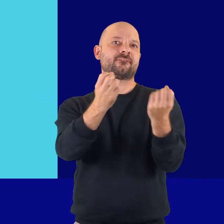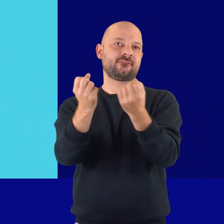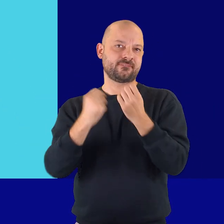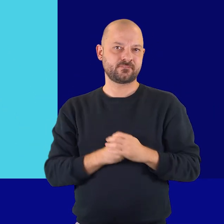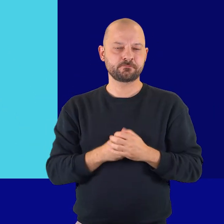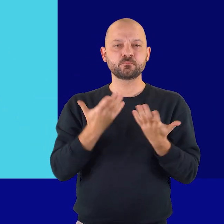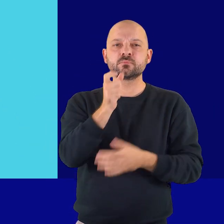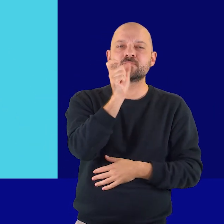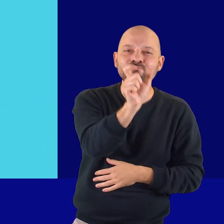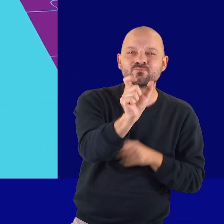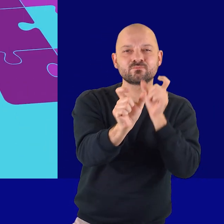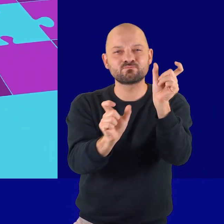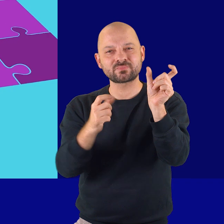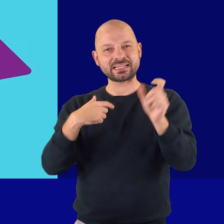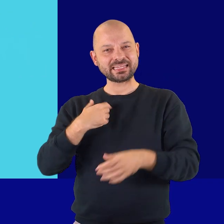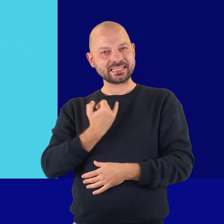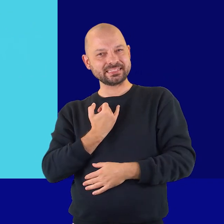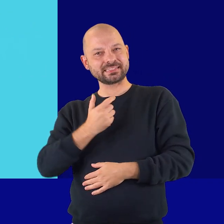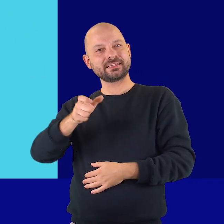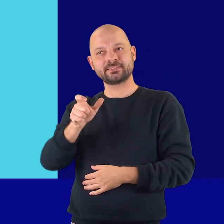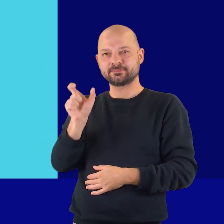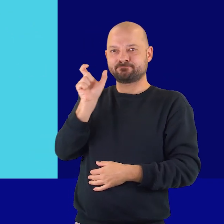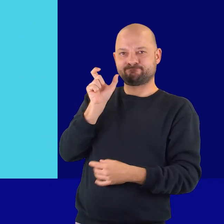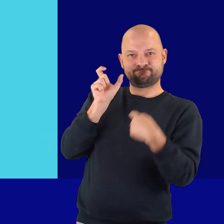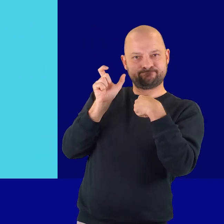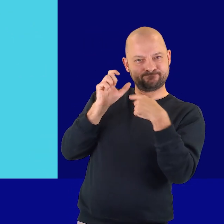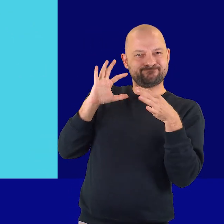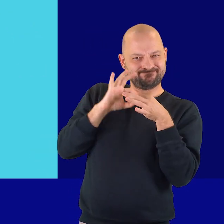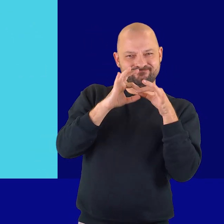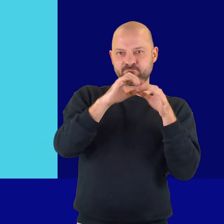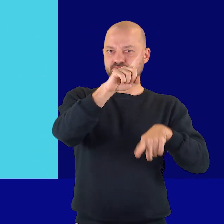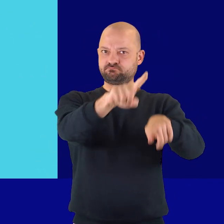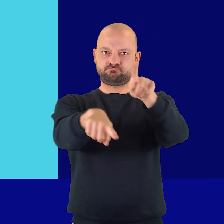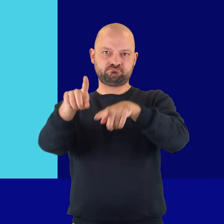Terms or how people refer to themselves differ according to national context.